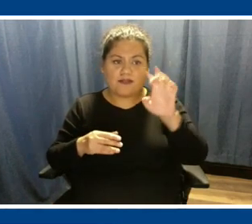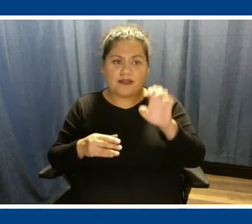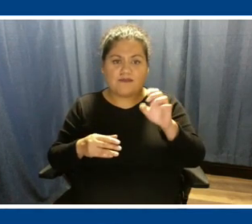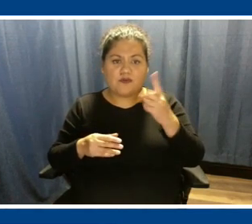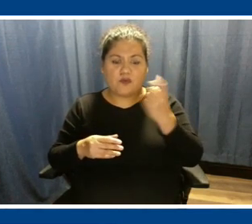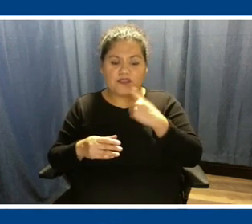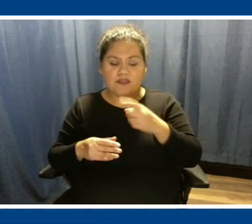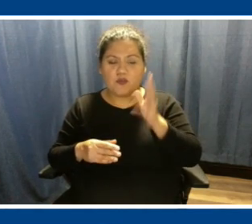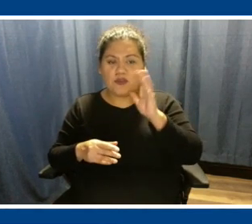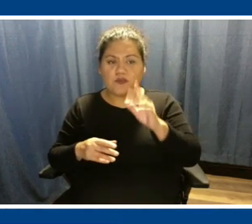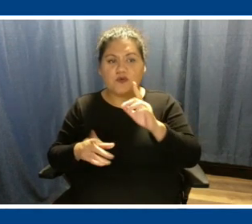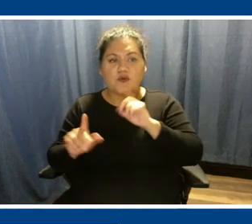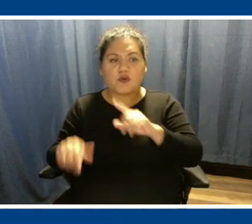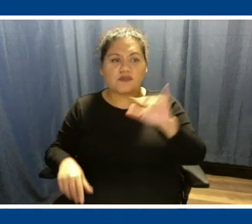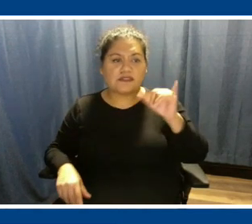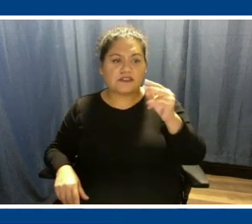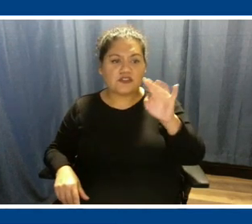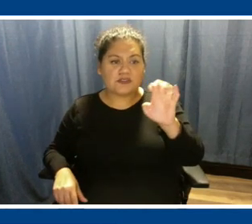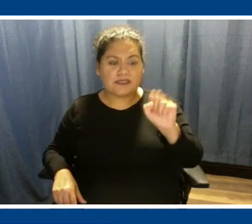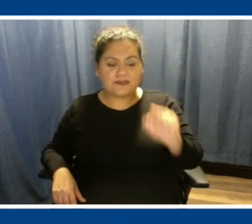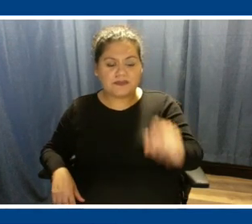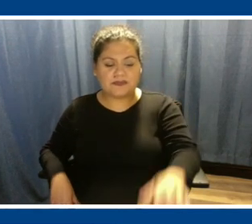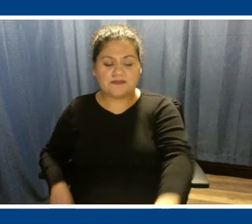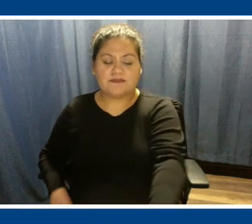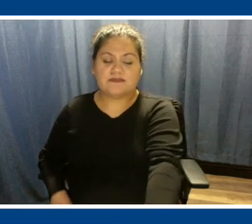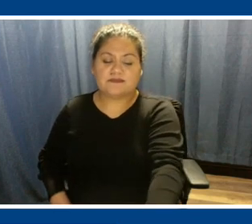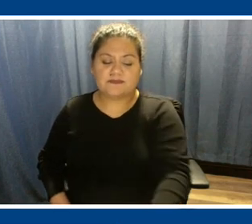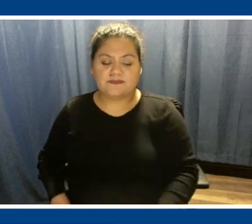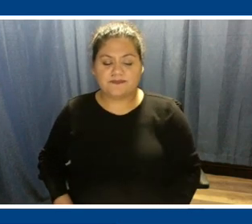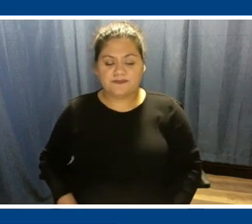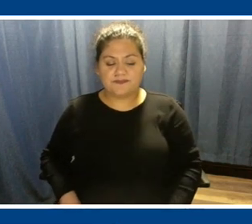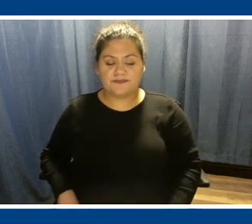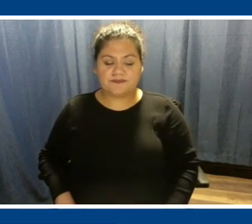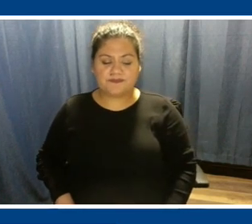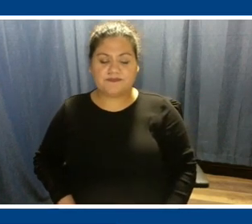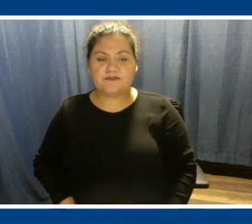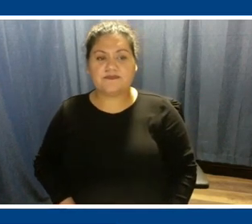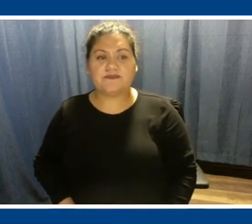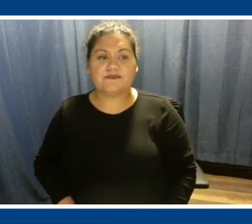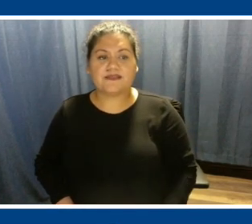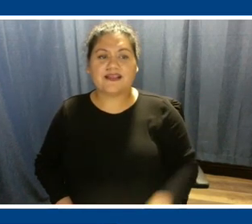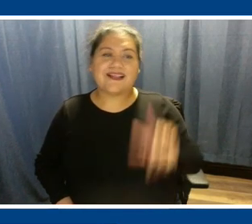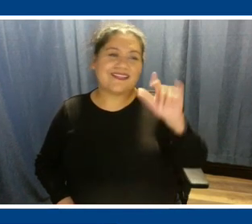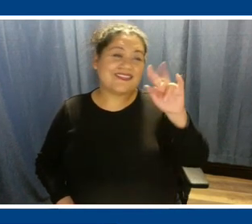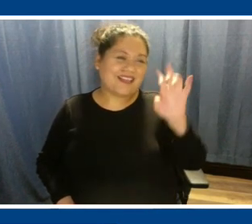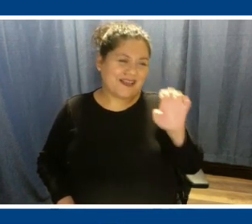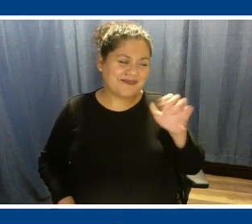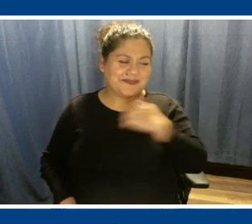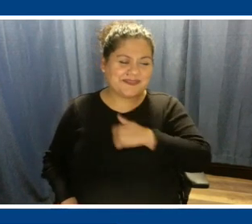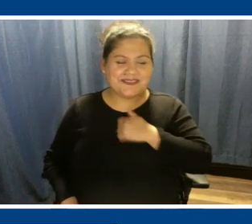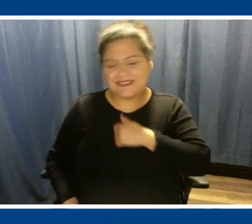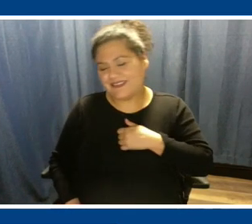going to go to James. James, you are next online. I mean, live to ask your question.